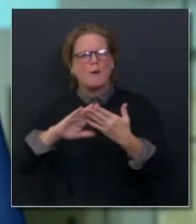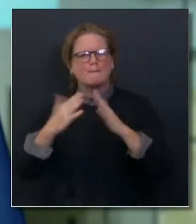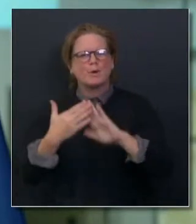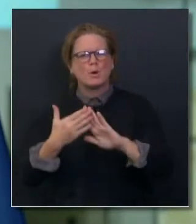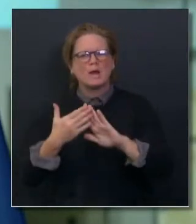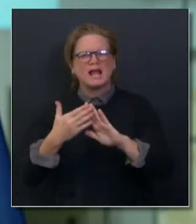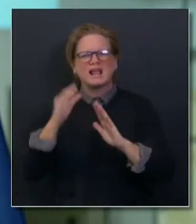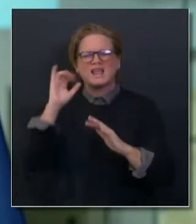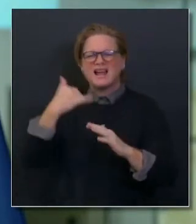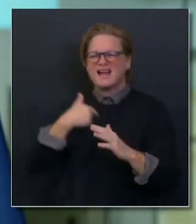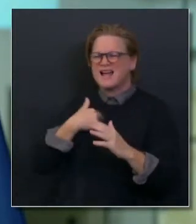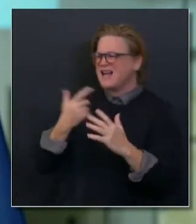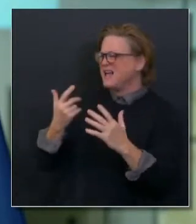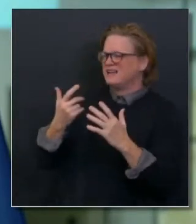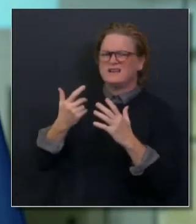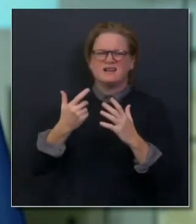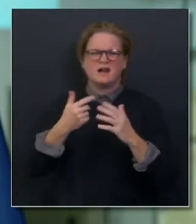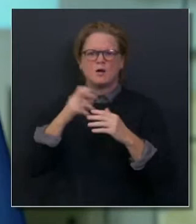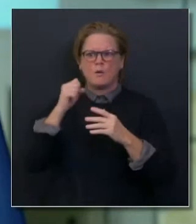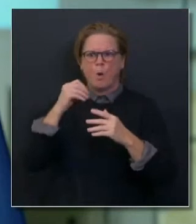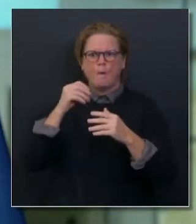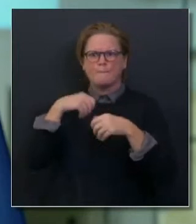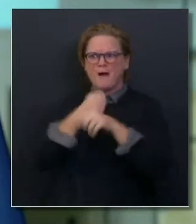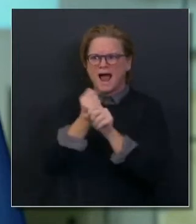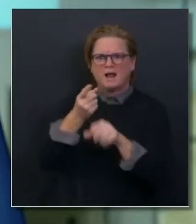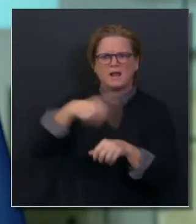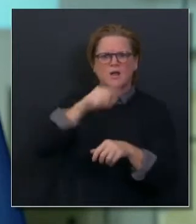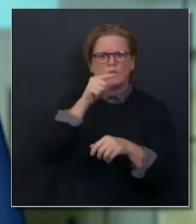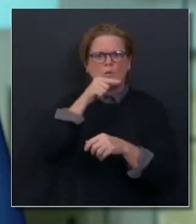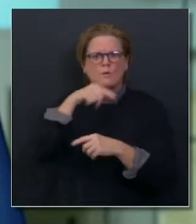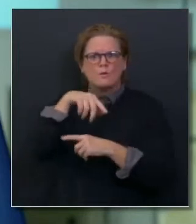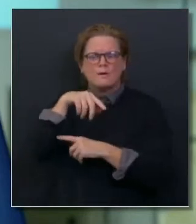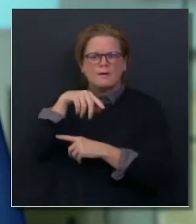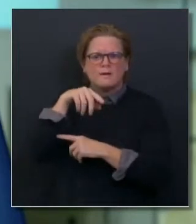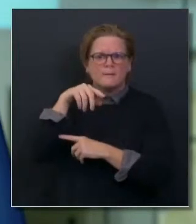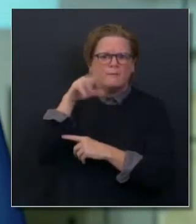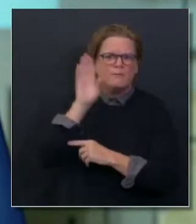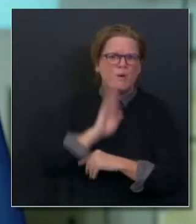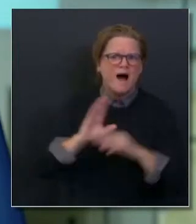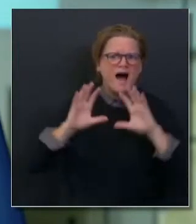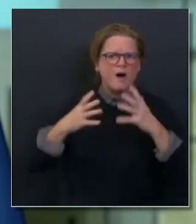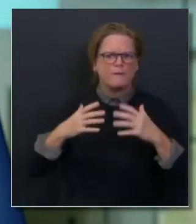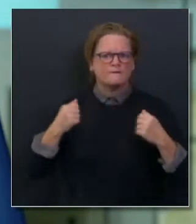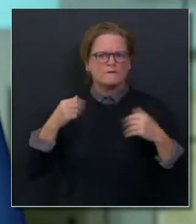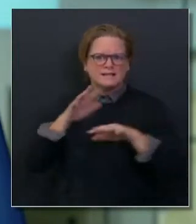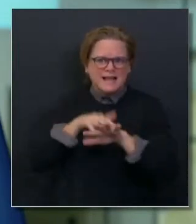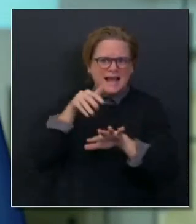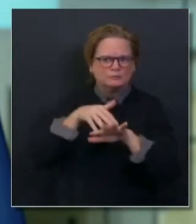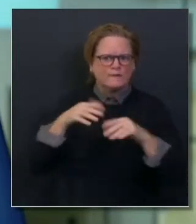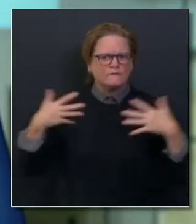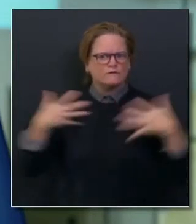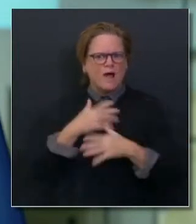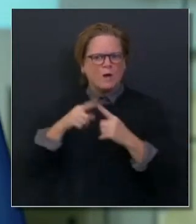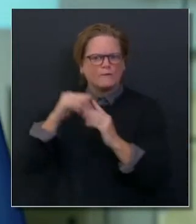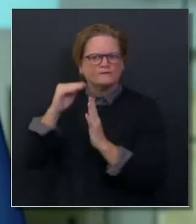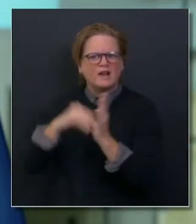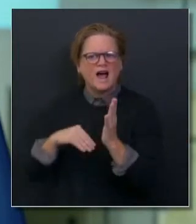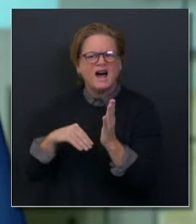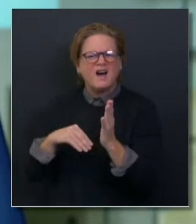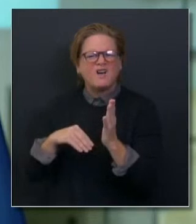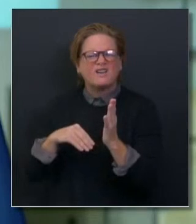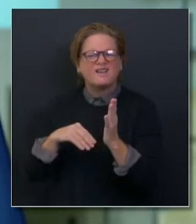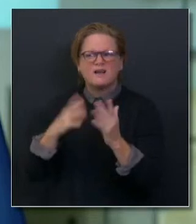which is an overwhelming number of individuals that have a member of their extended or immediate family that may not be documented,